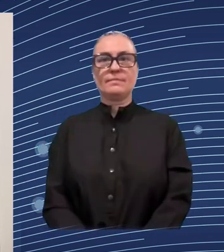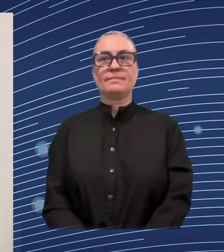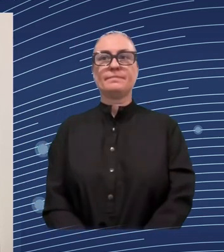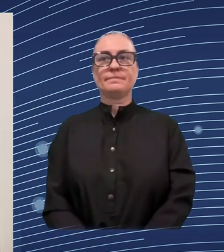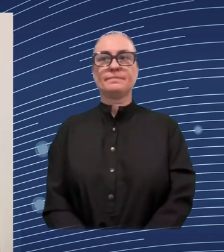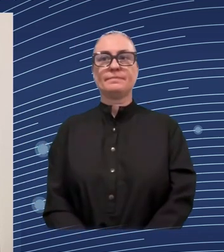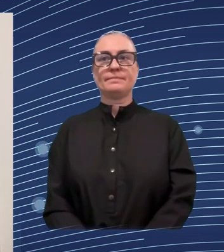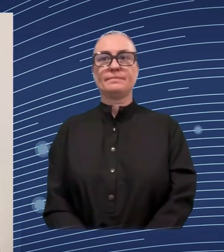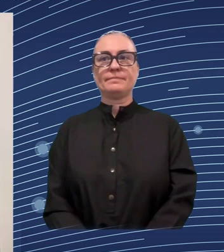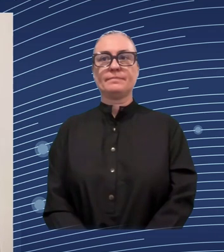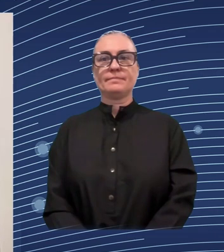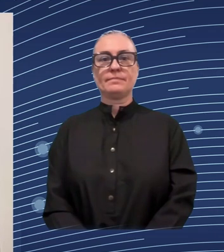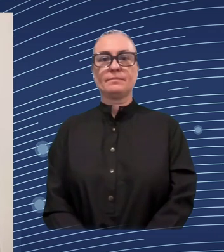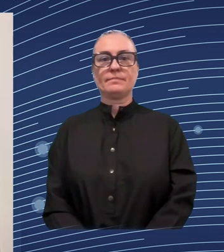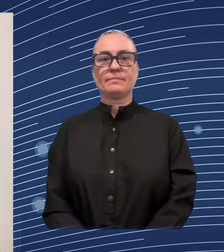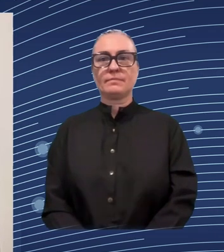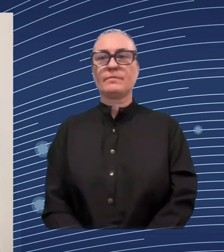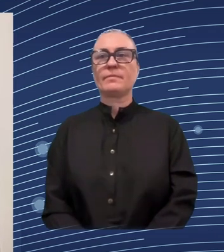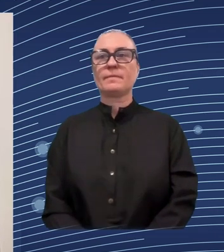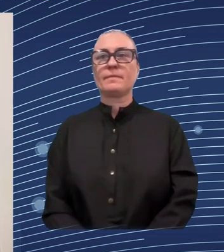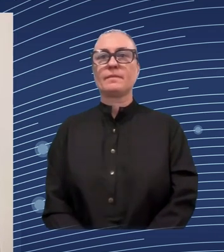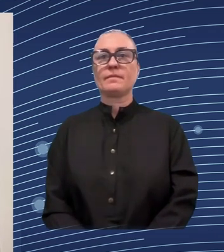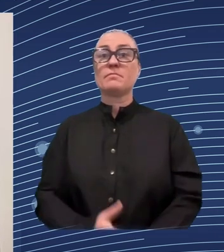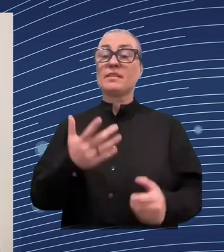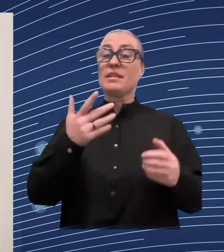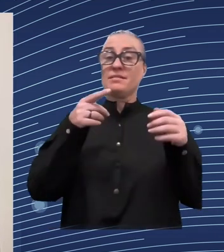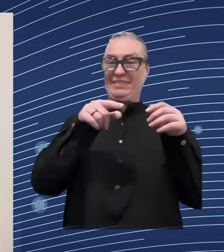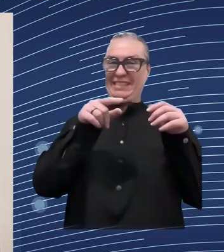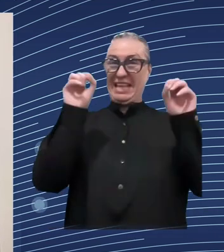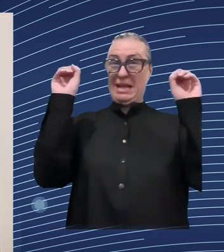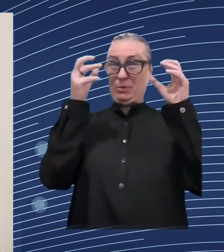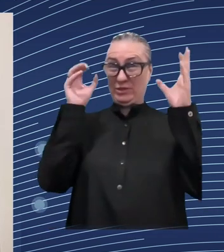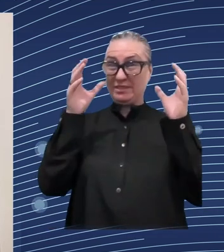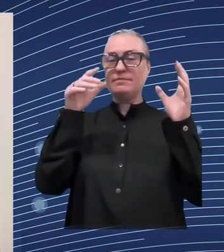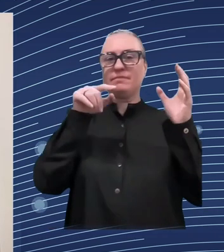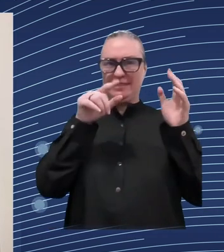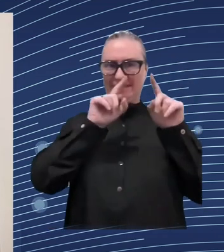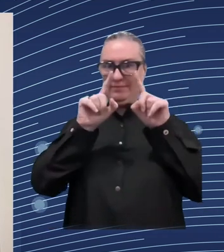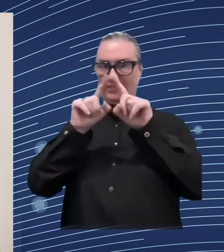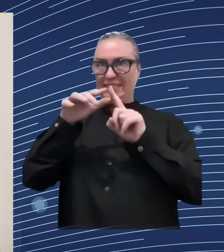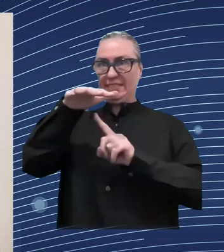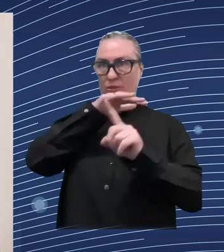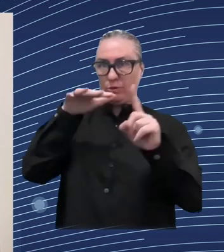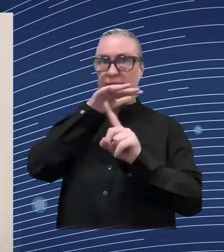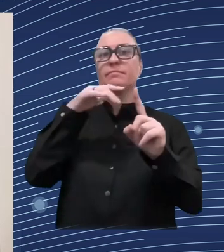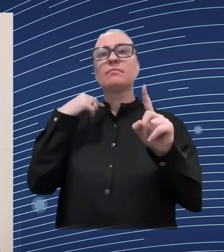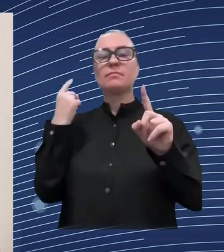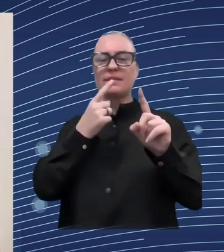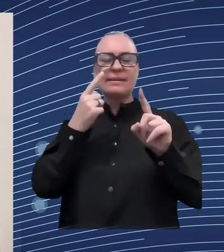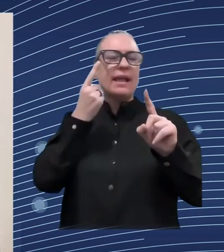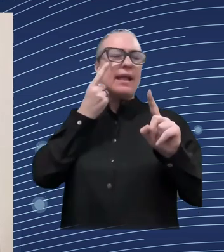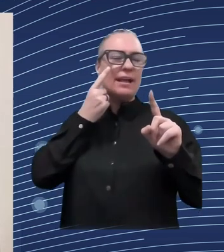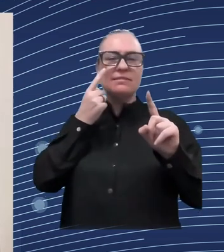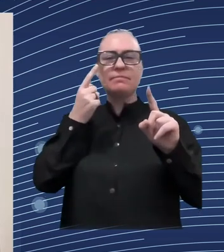designed to improve social adaptation and integration in order to support individuals in their return to